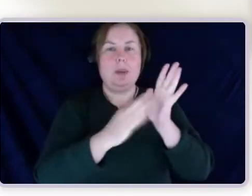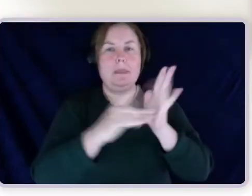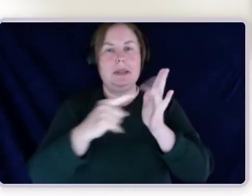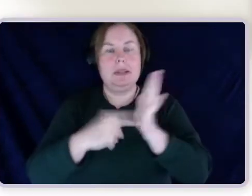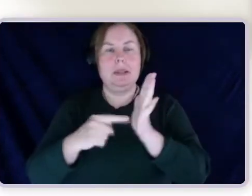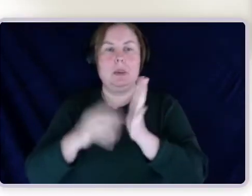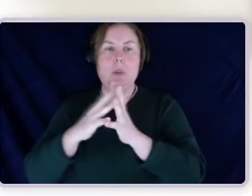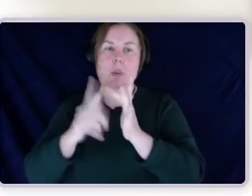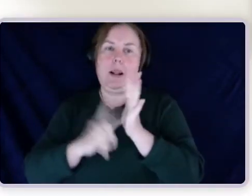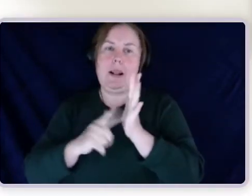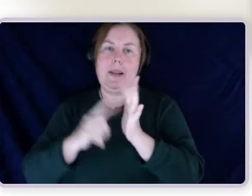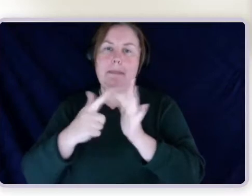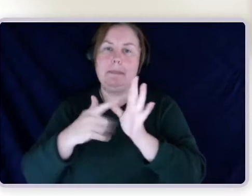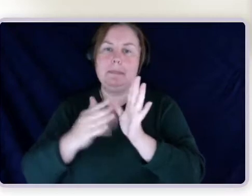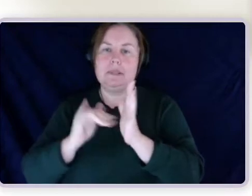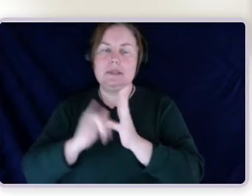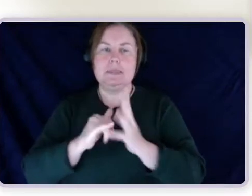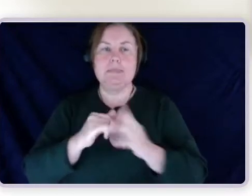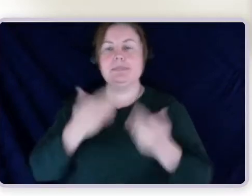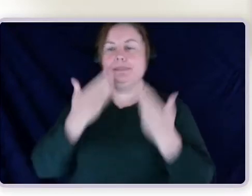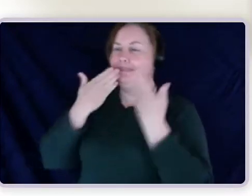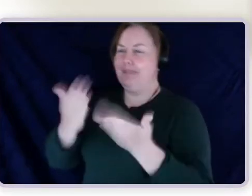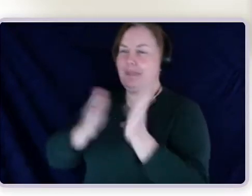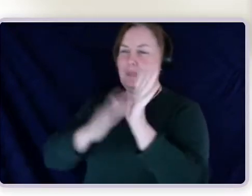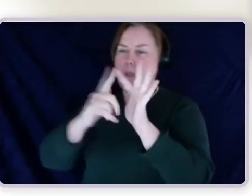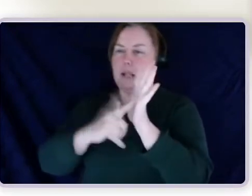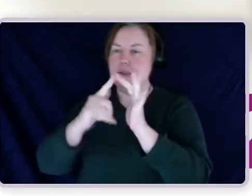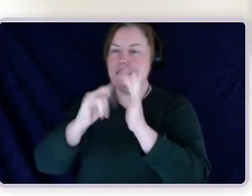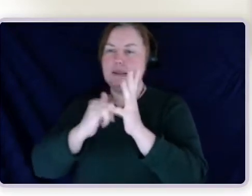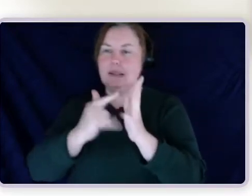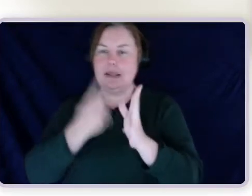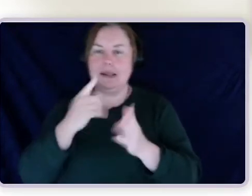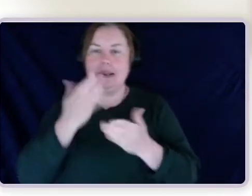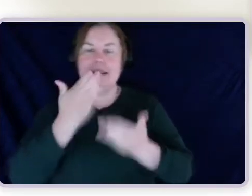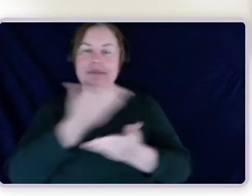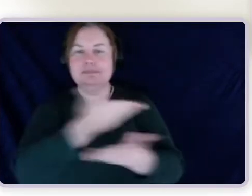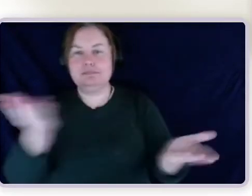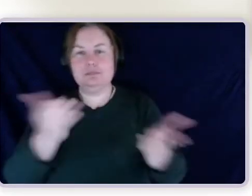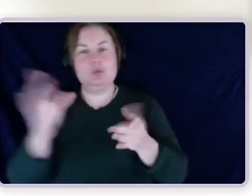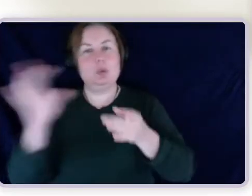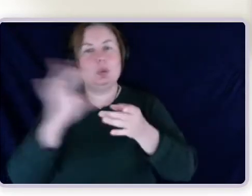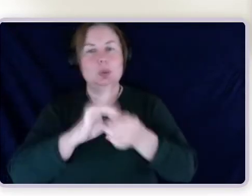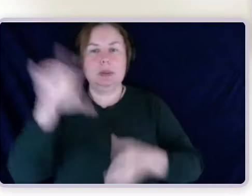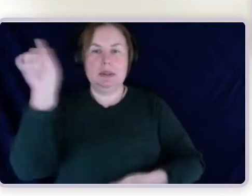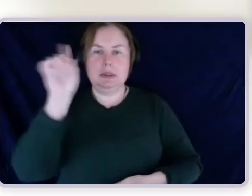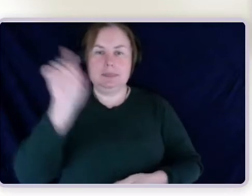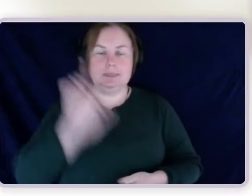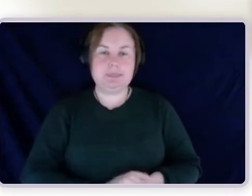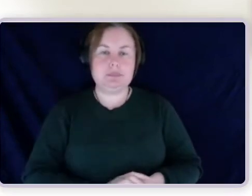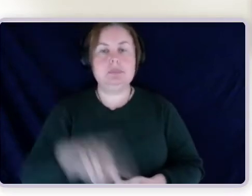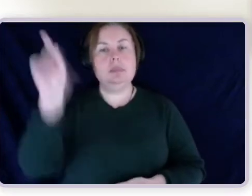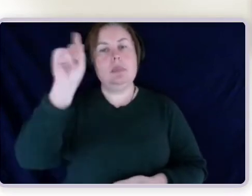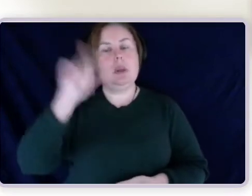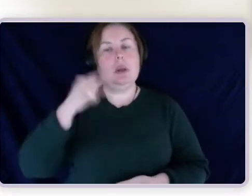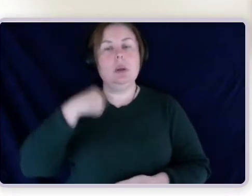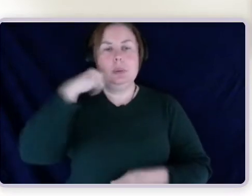Dermot Melissa. And thank you everyone for coming today. So today I'm going to be talking a little bit